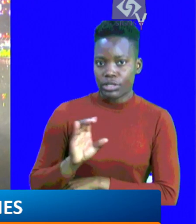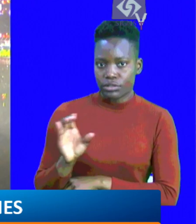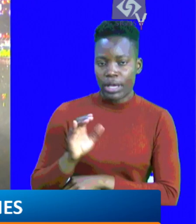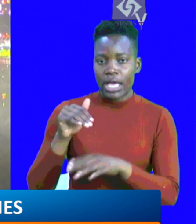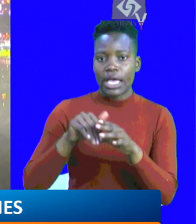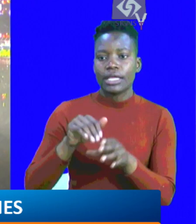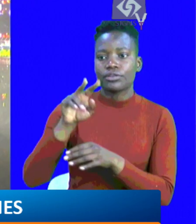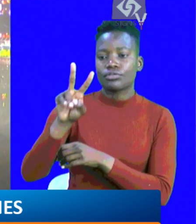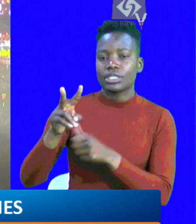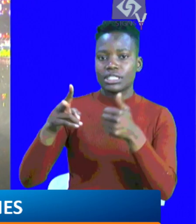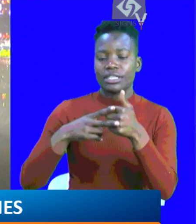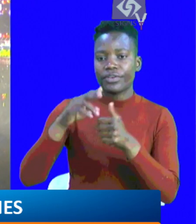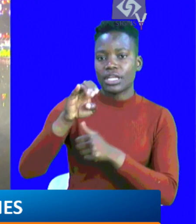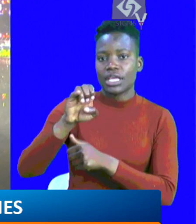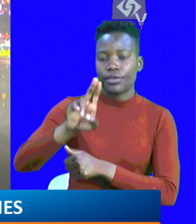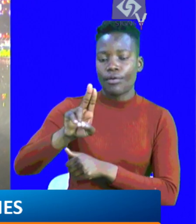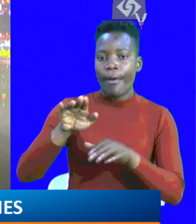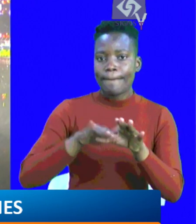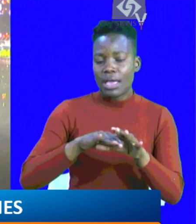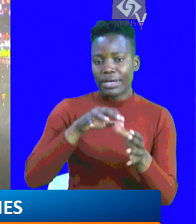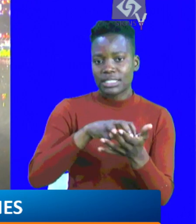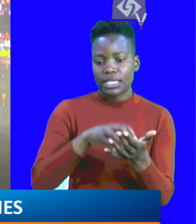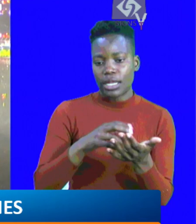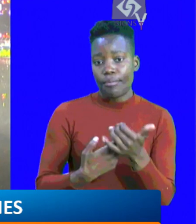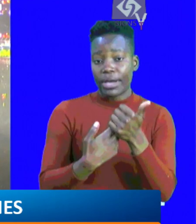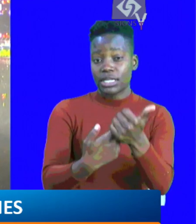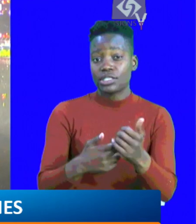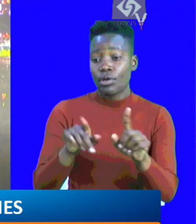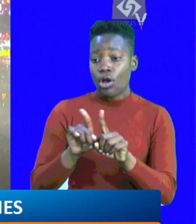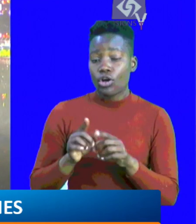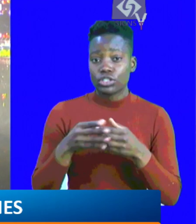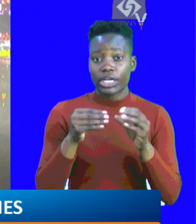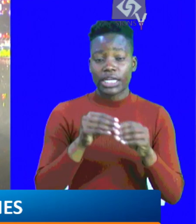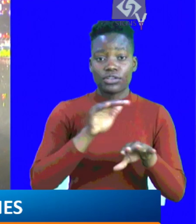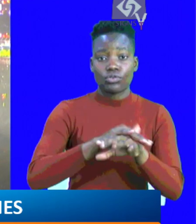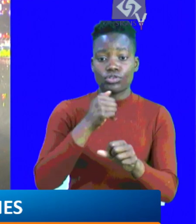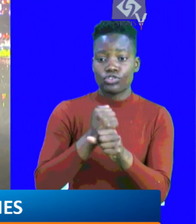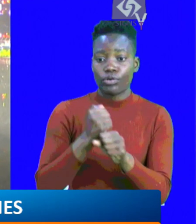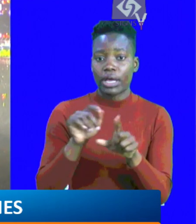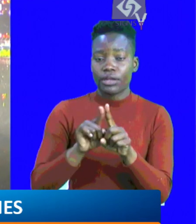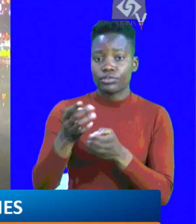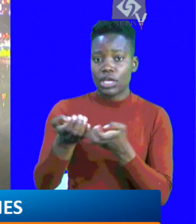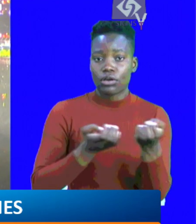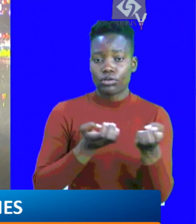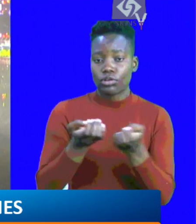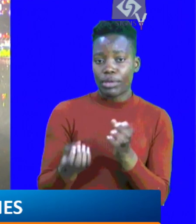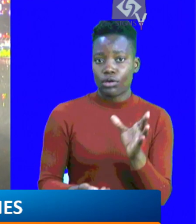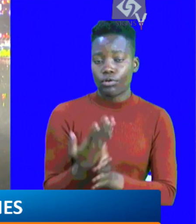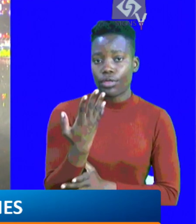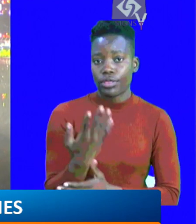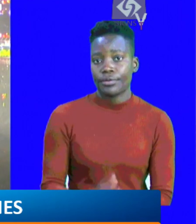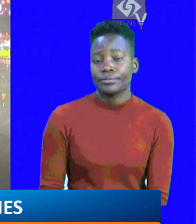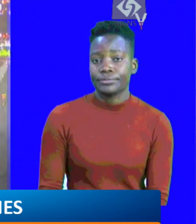a million new customers across 27 EU member states. And the partnership will create